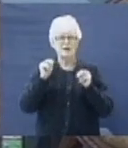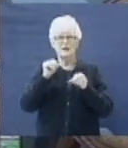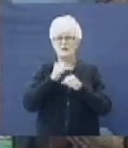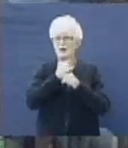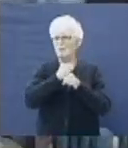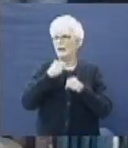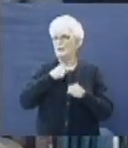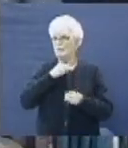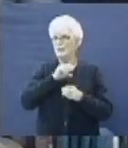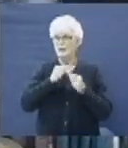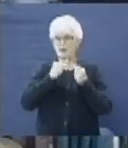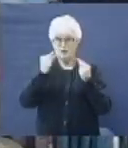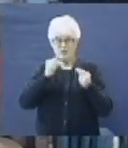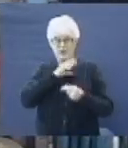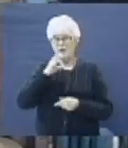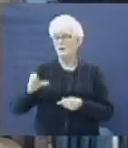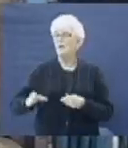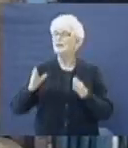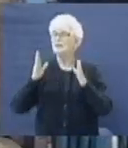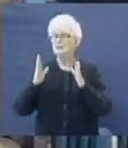that makes me a great Christian.